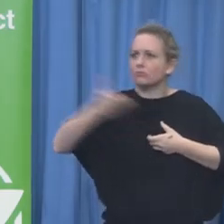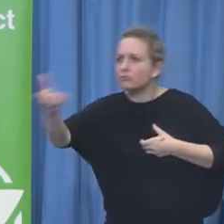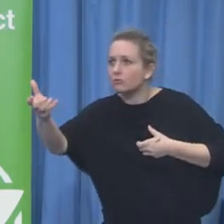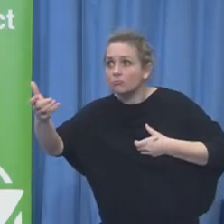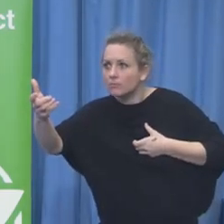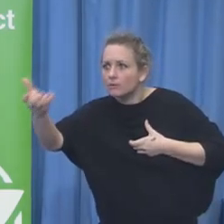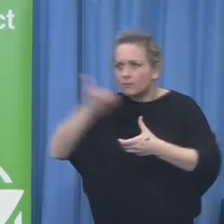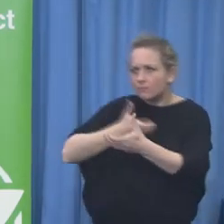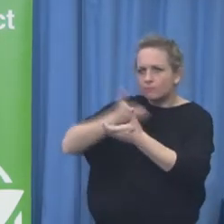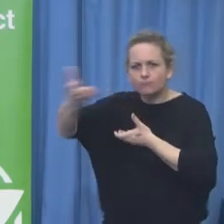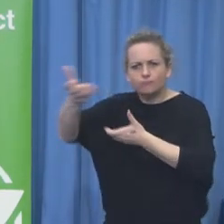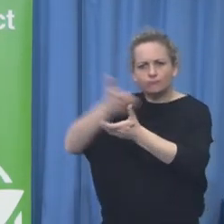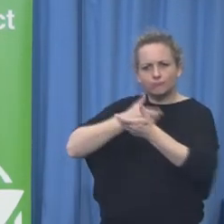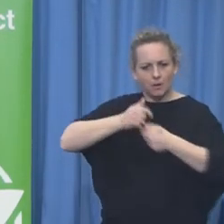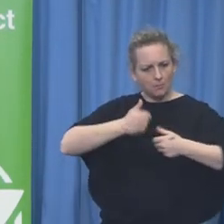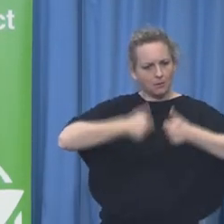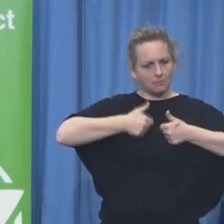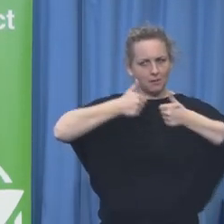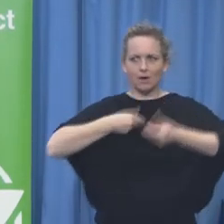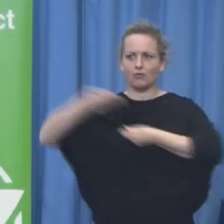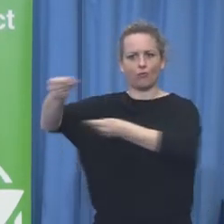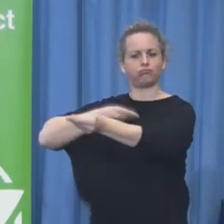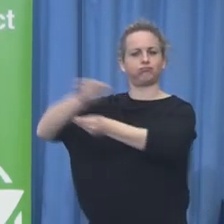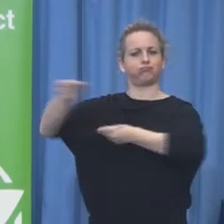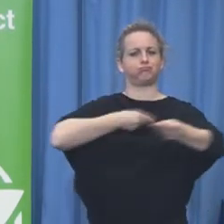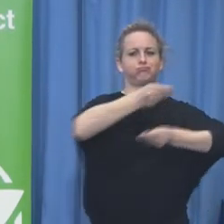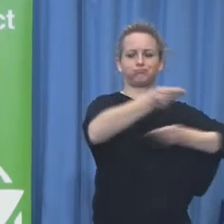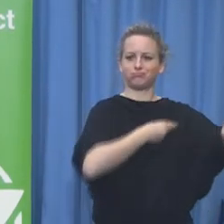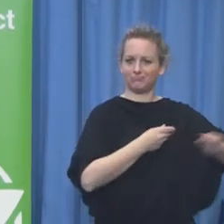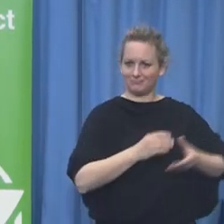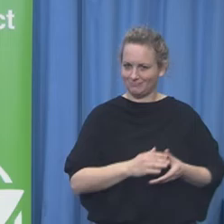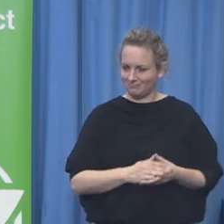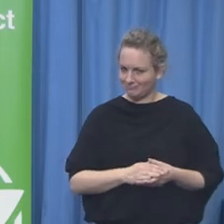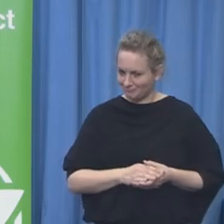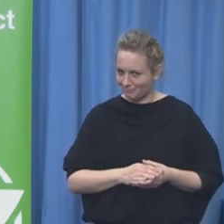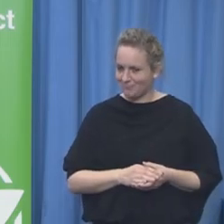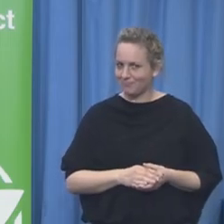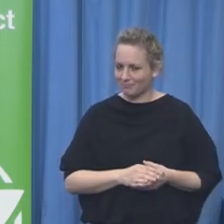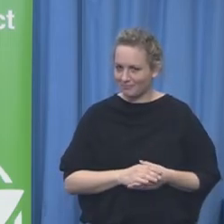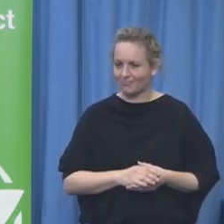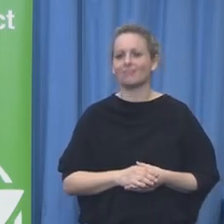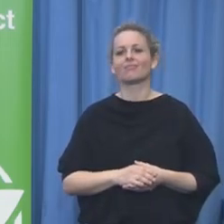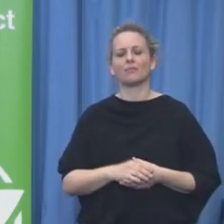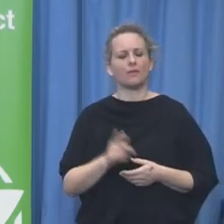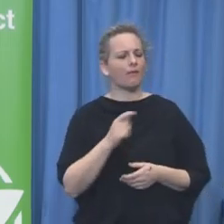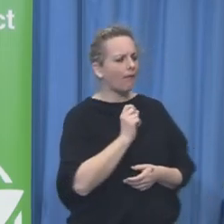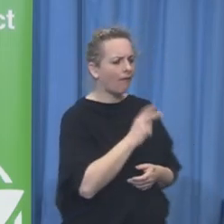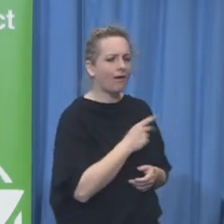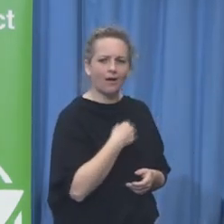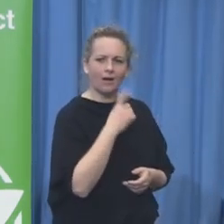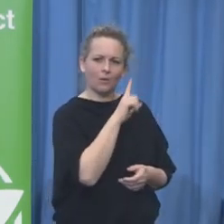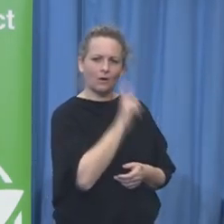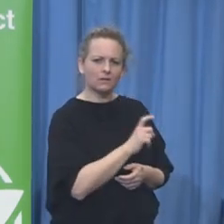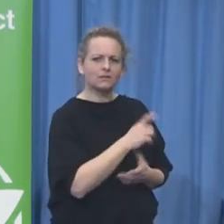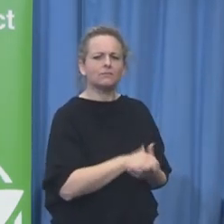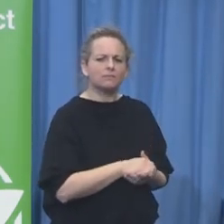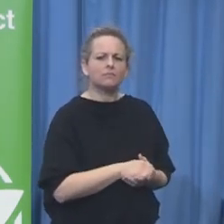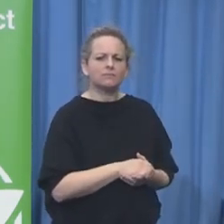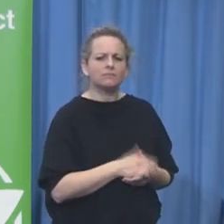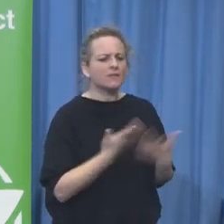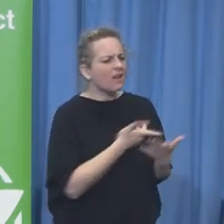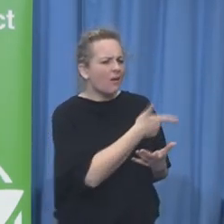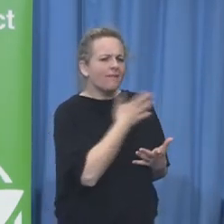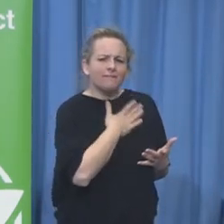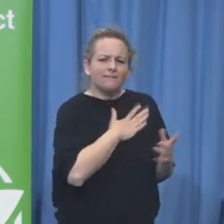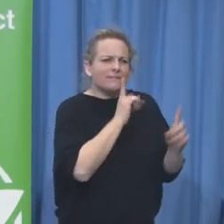company's obsession, nearly, in getting it perfect before they go out. But no company can get it perfect, right? So can we